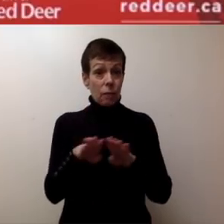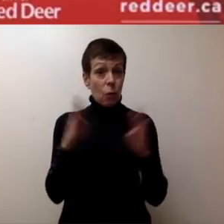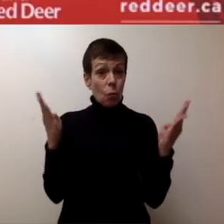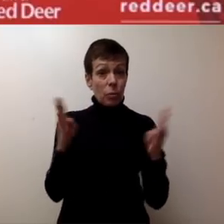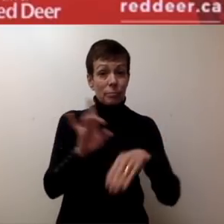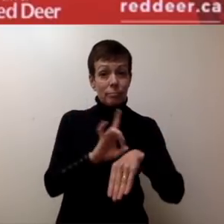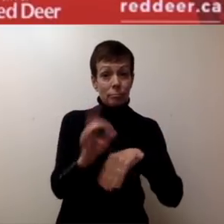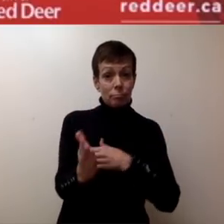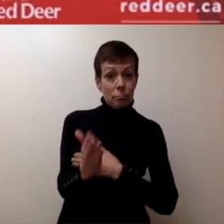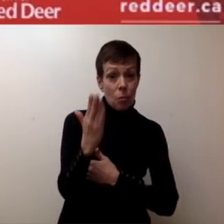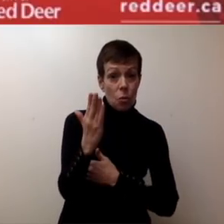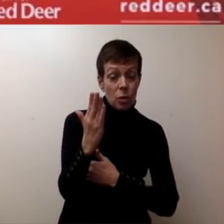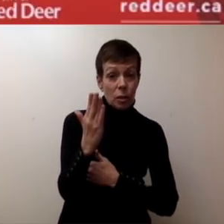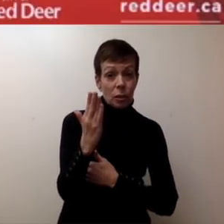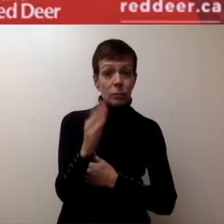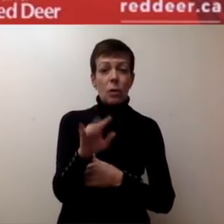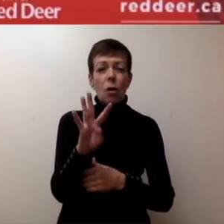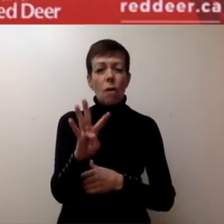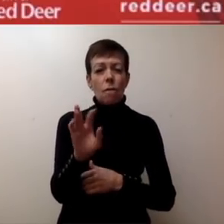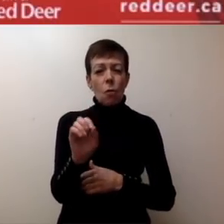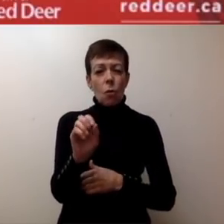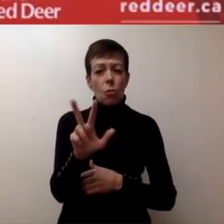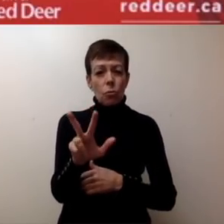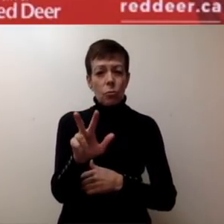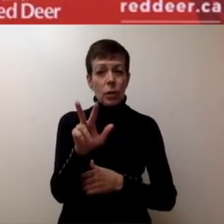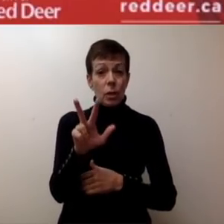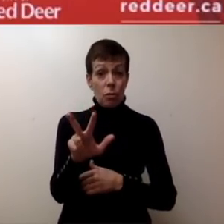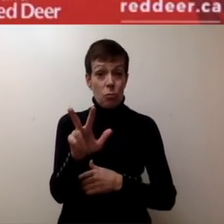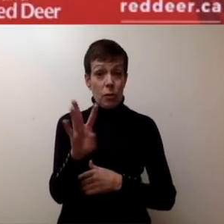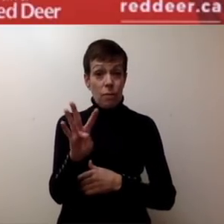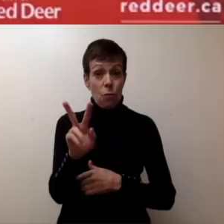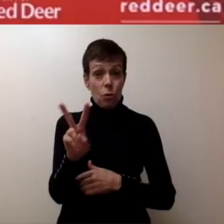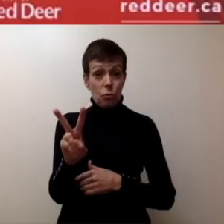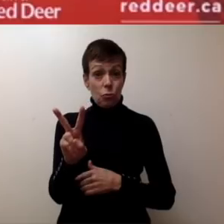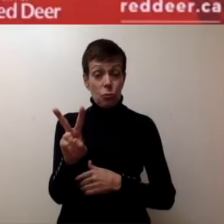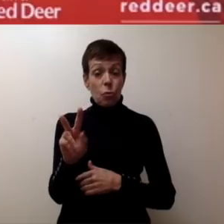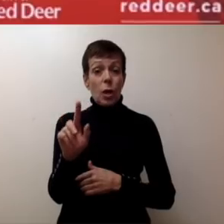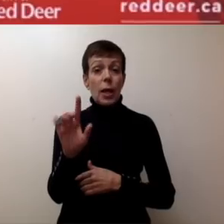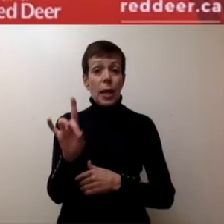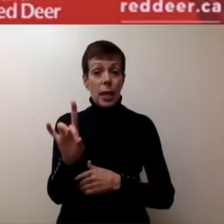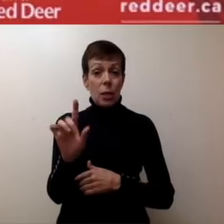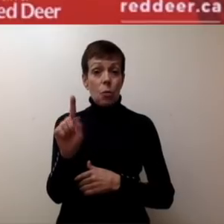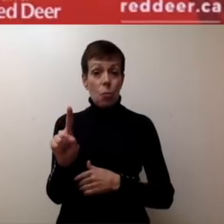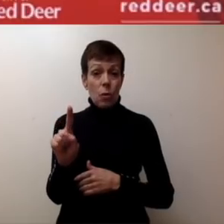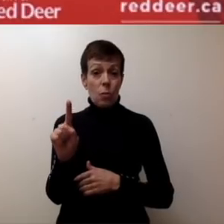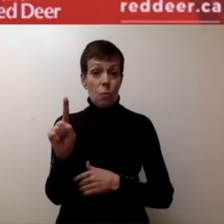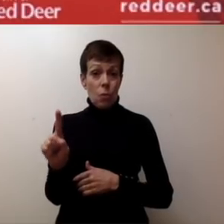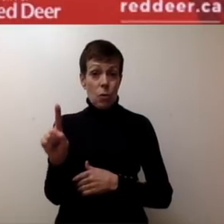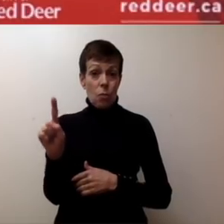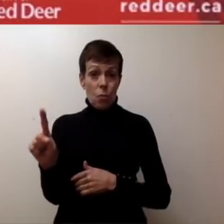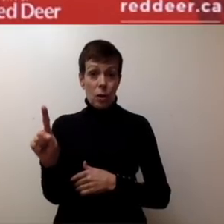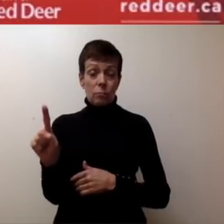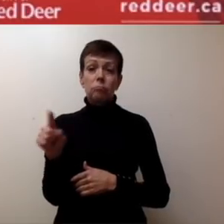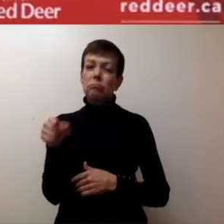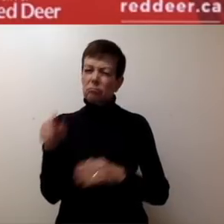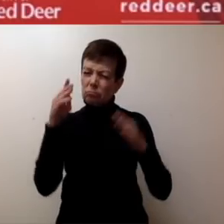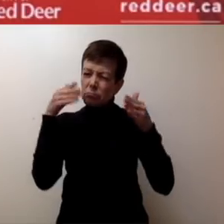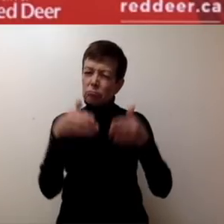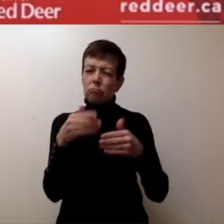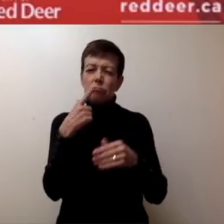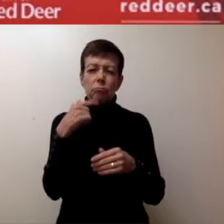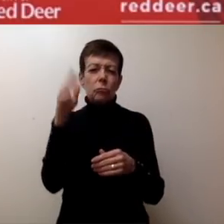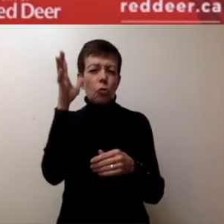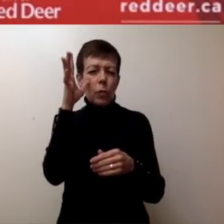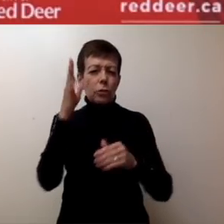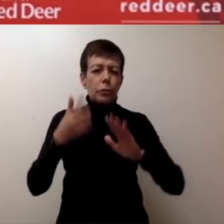and you can call them at 403-342-8111. Their focus is on municipal operations and potential